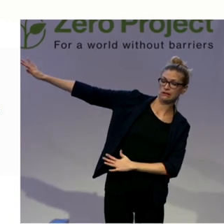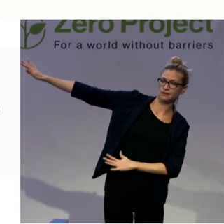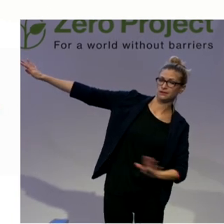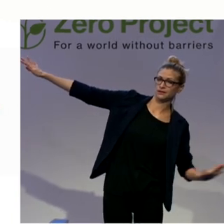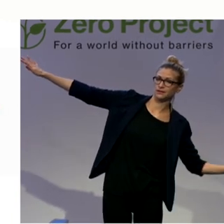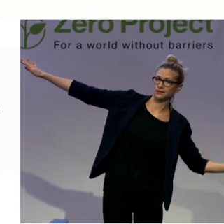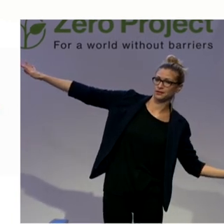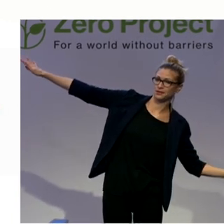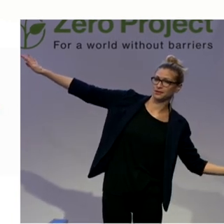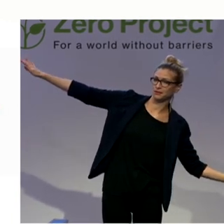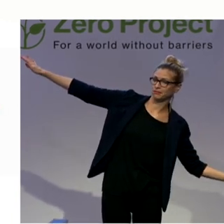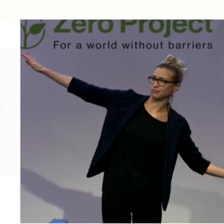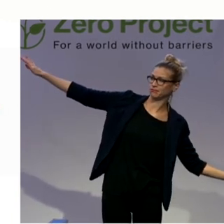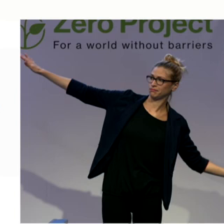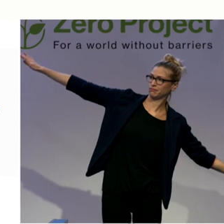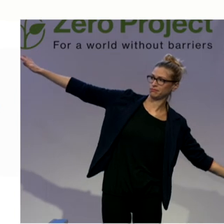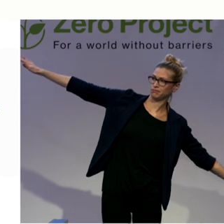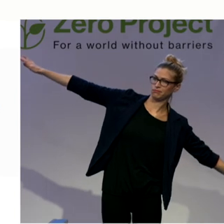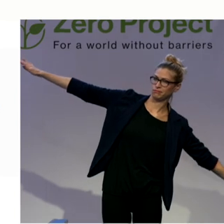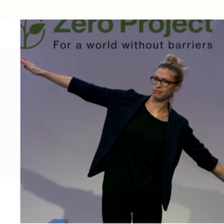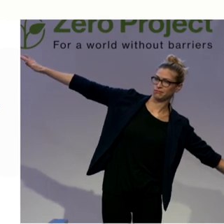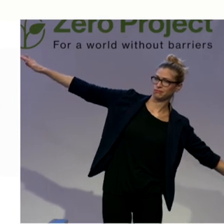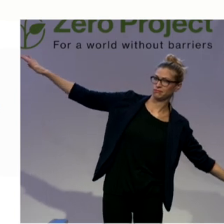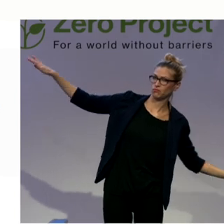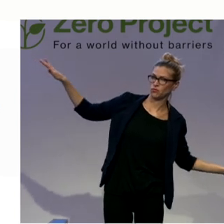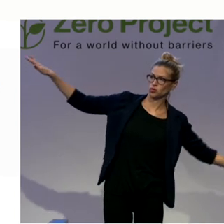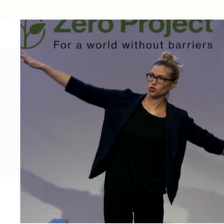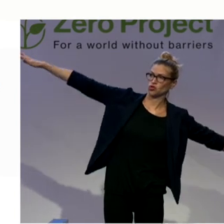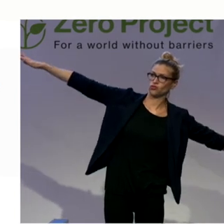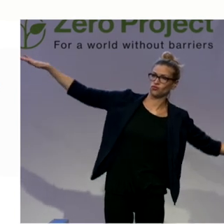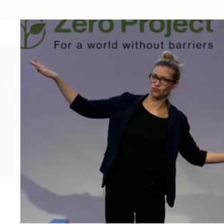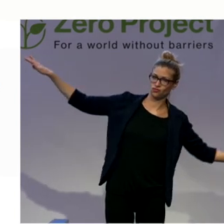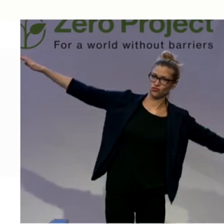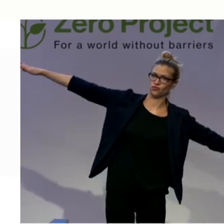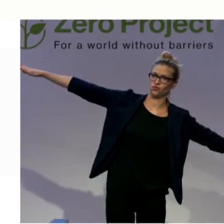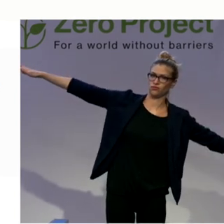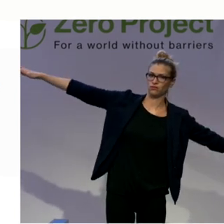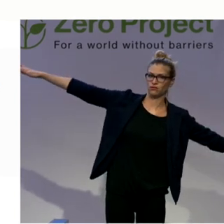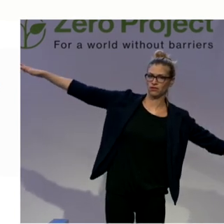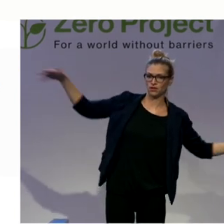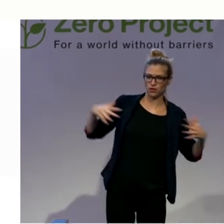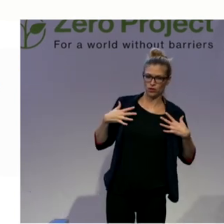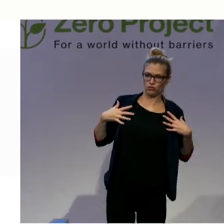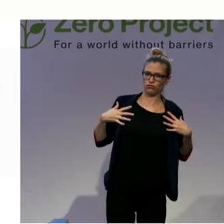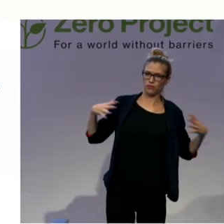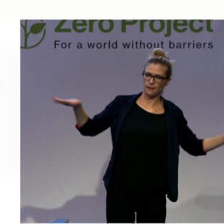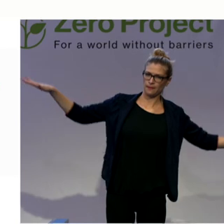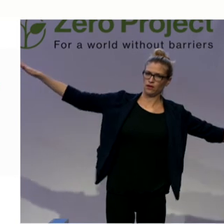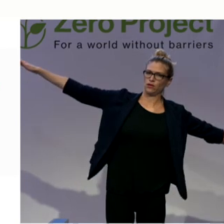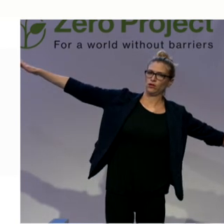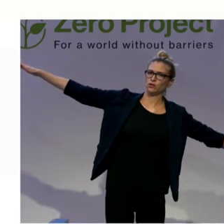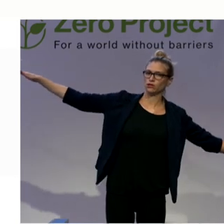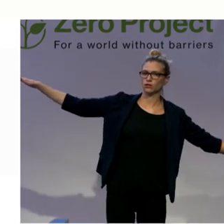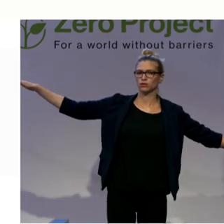And now, opening your right ribs. Go the way that your chest would be parallel with the